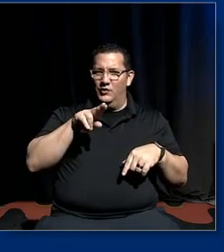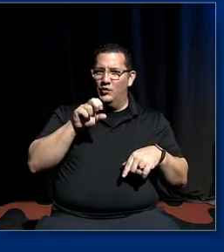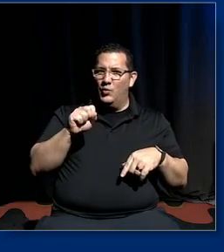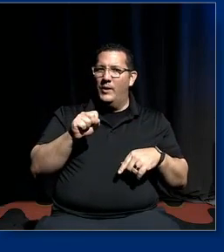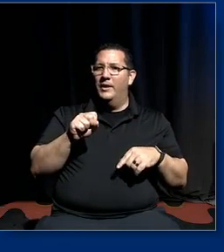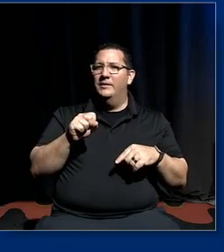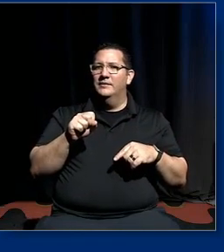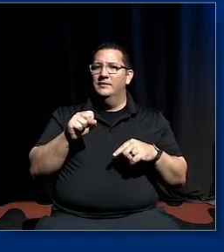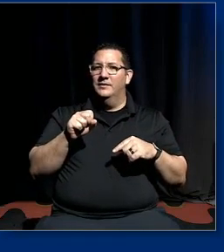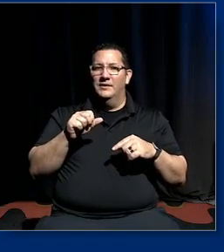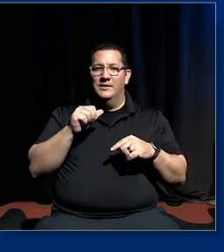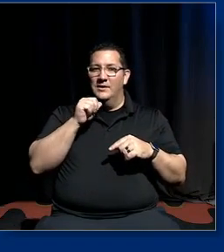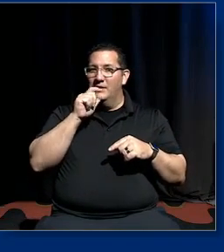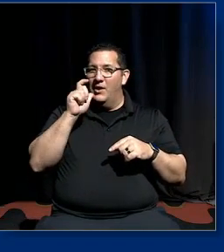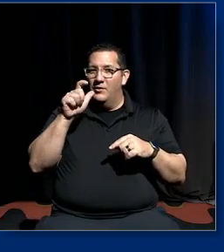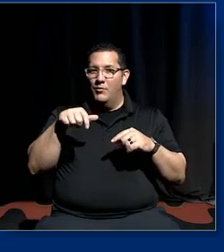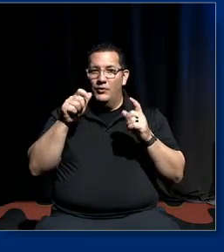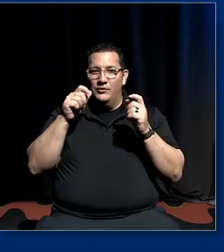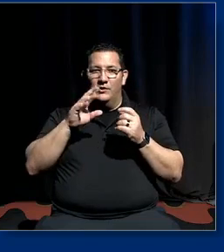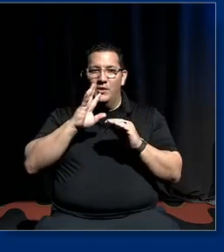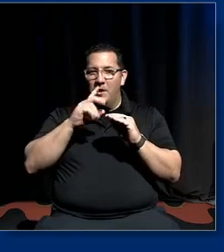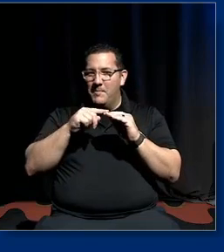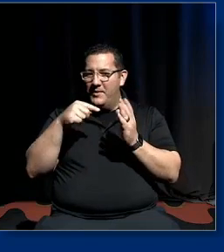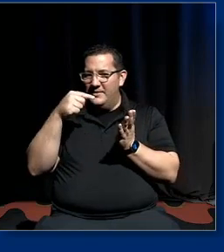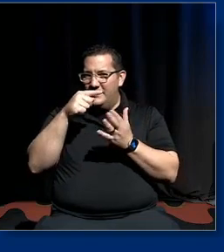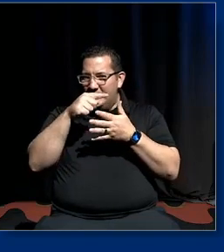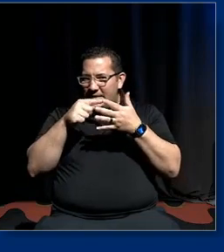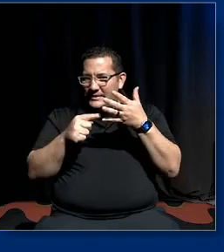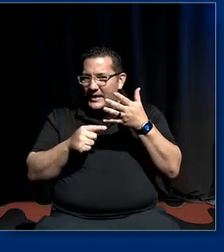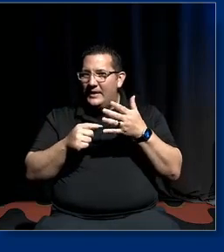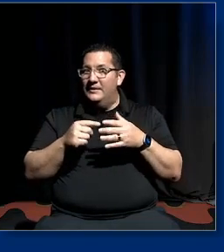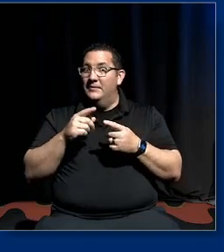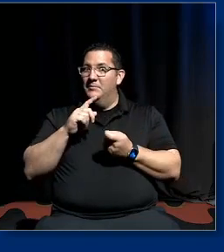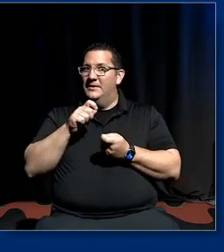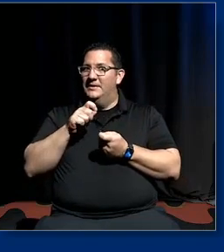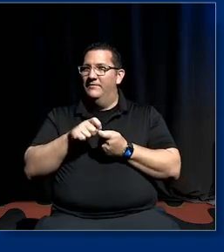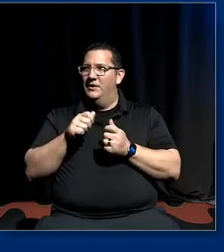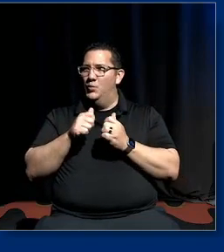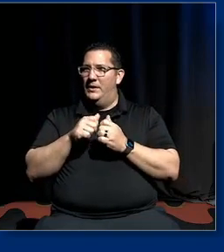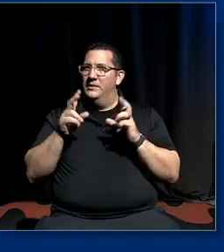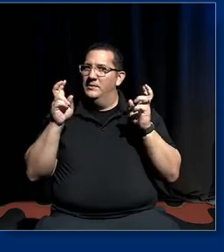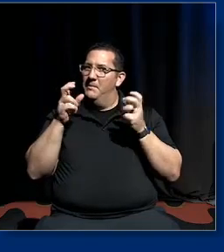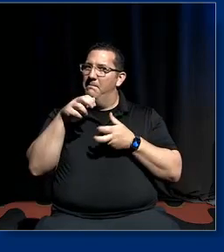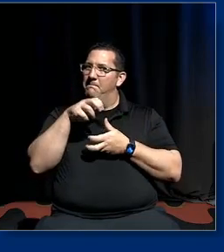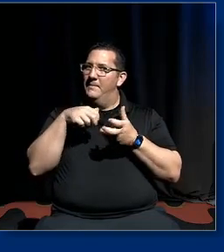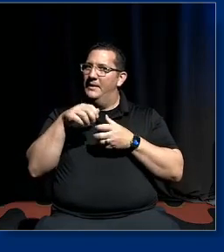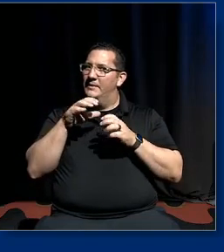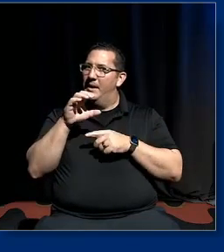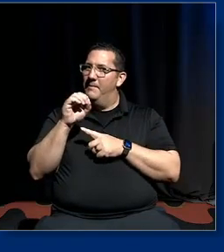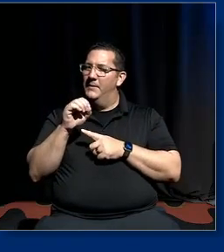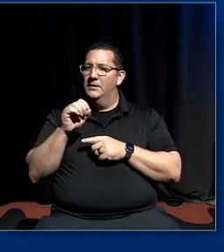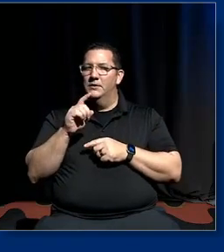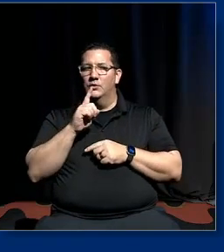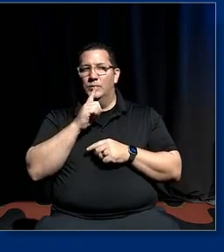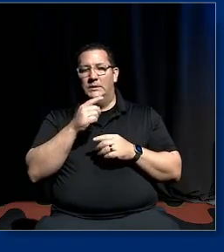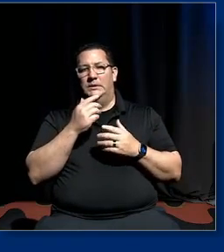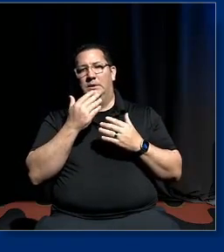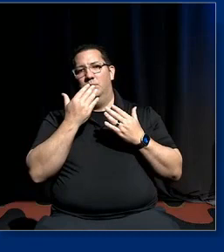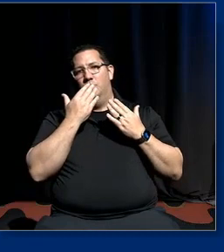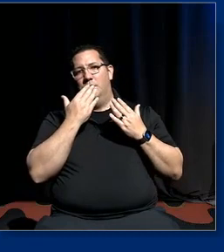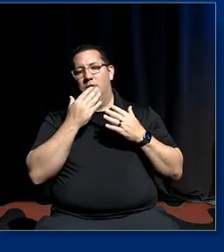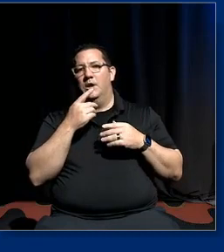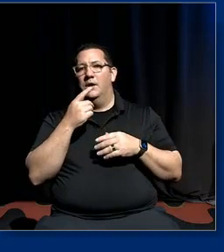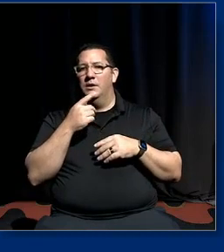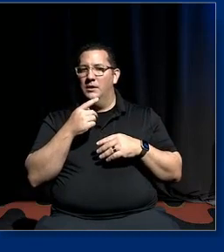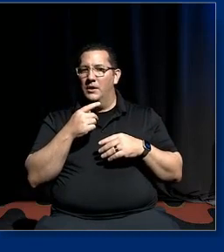often um not supposed to talk about these things particularly in in mixed company um and so we really appreciate you doing you